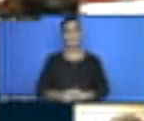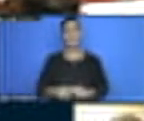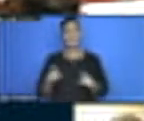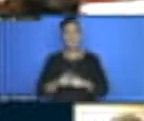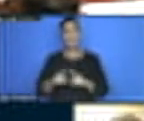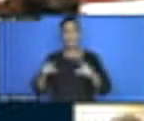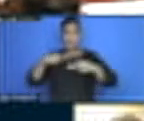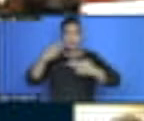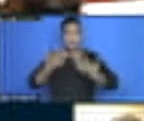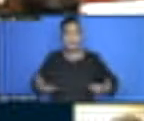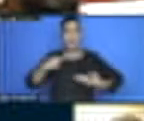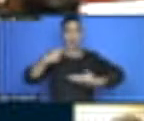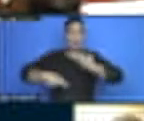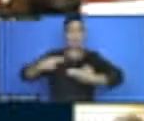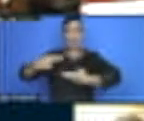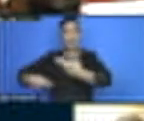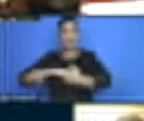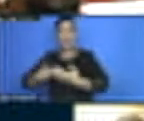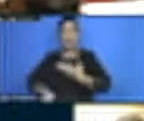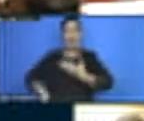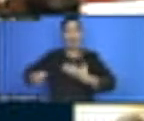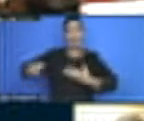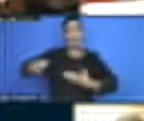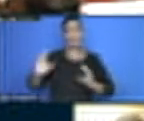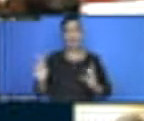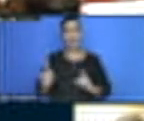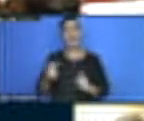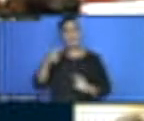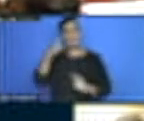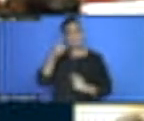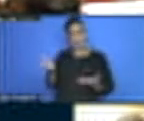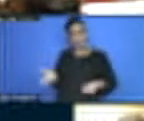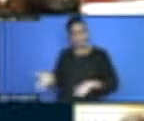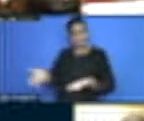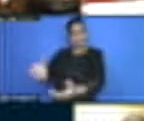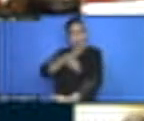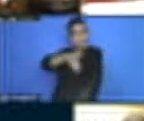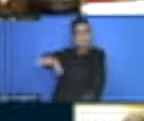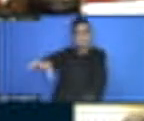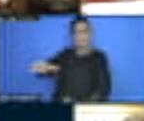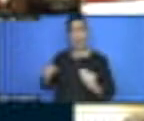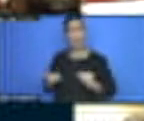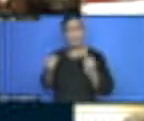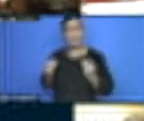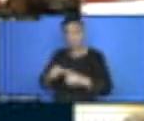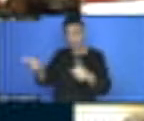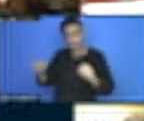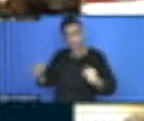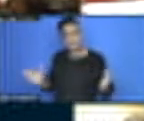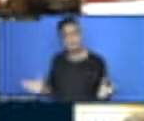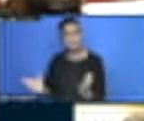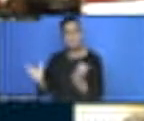adding more. Let us give young people leadership to produce more so that we are able to have finances to finance